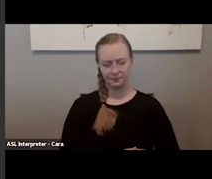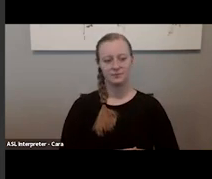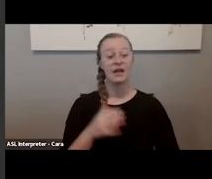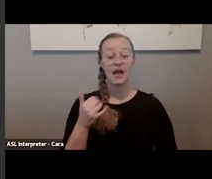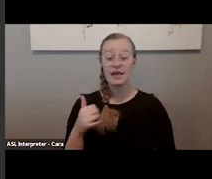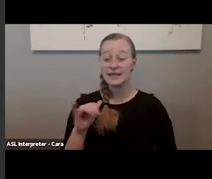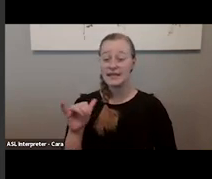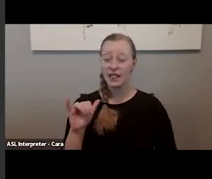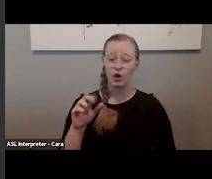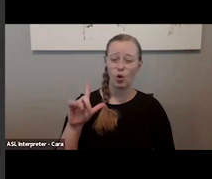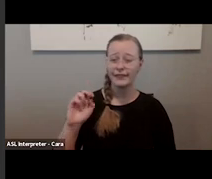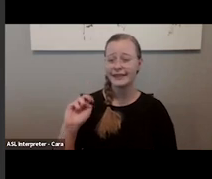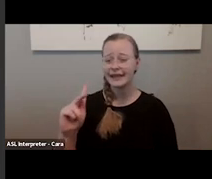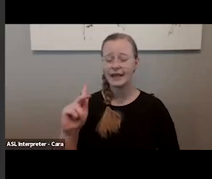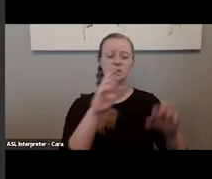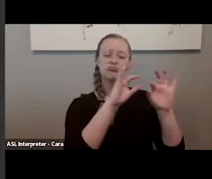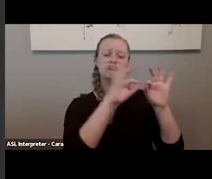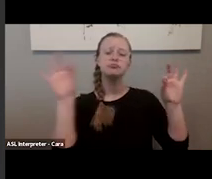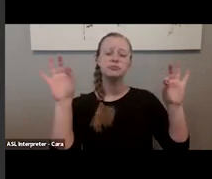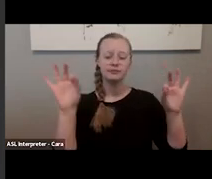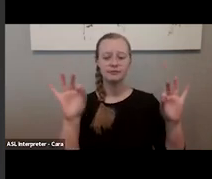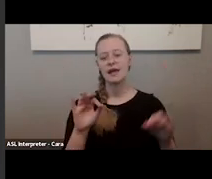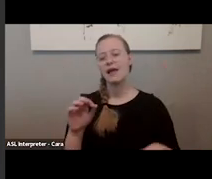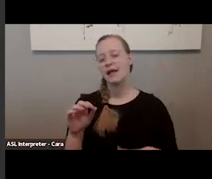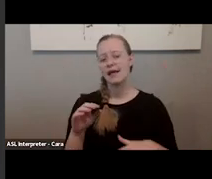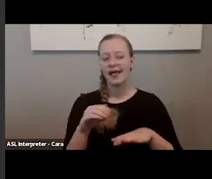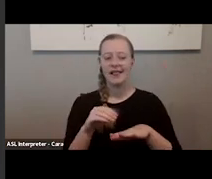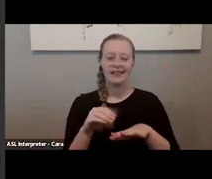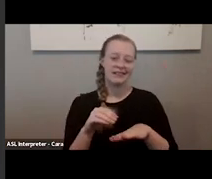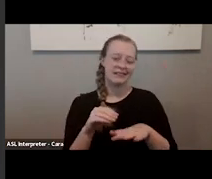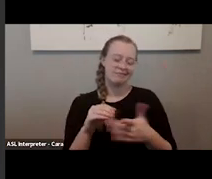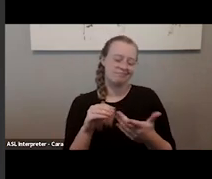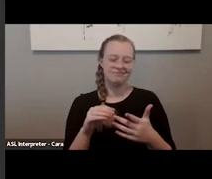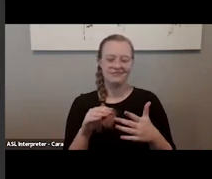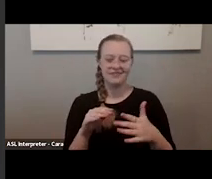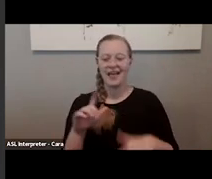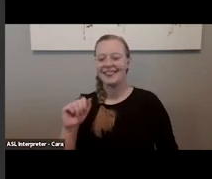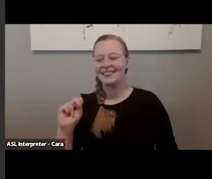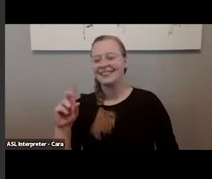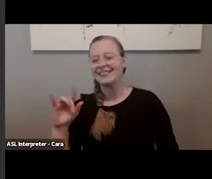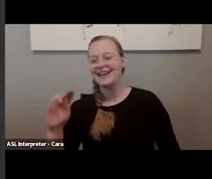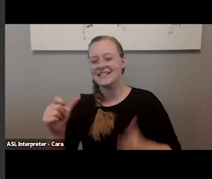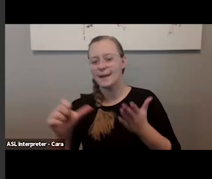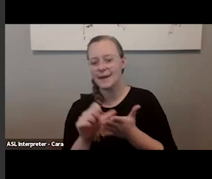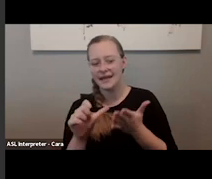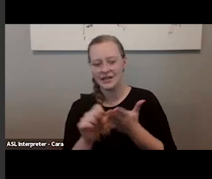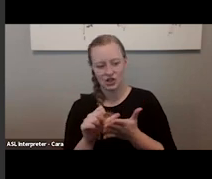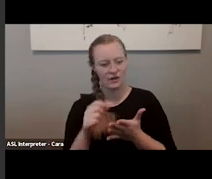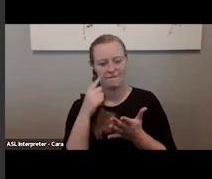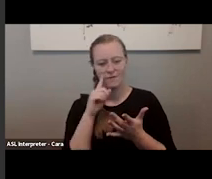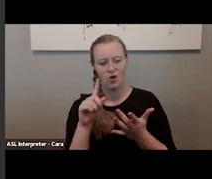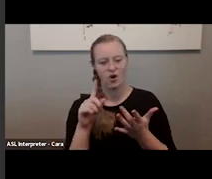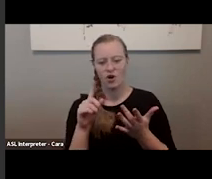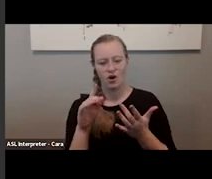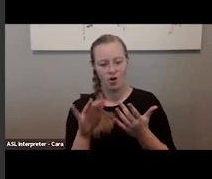hyperlink above is our landing page for Advocacy 201 webinar. All of these resources and a few more